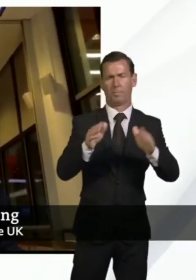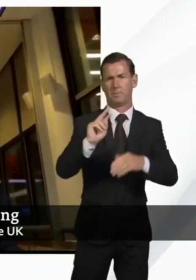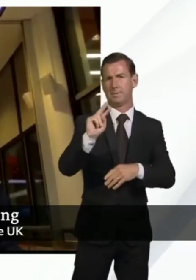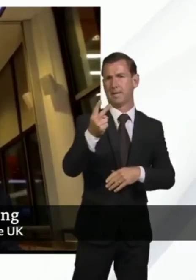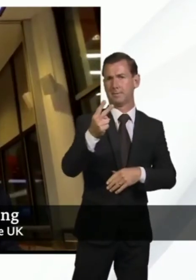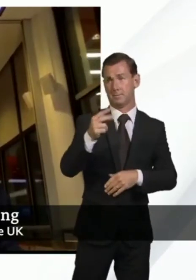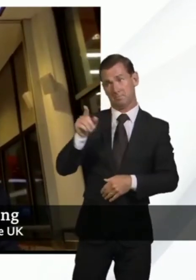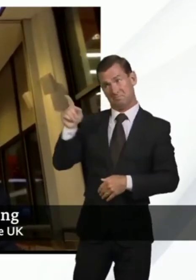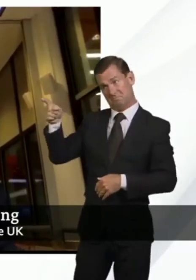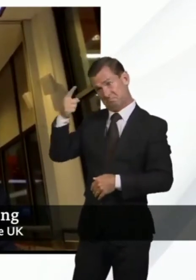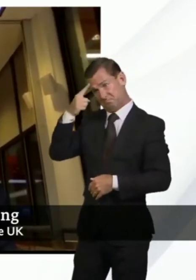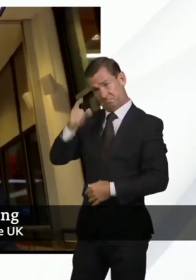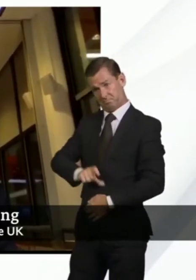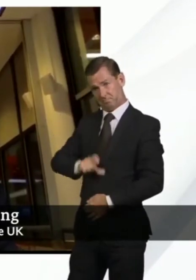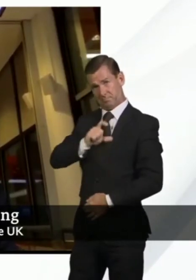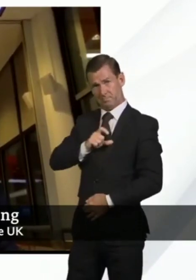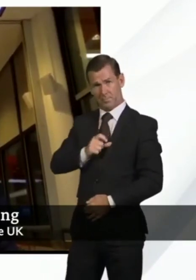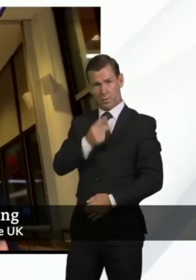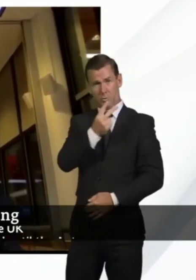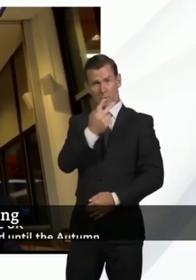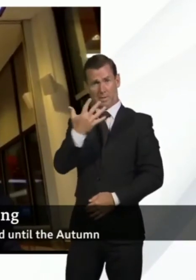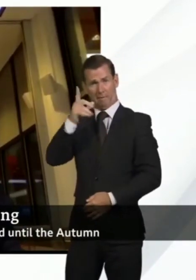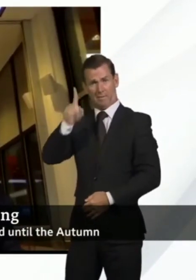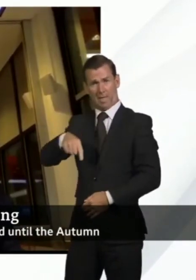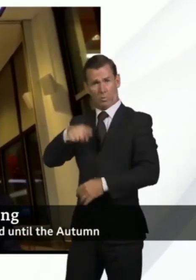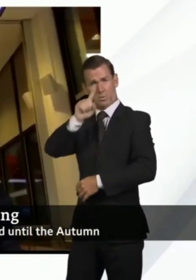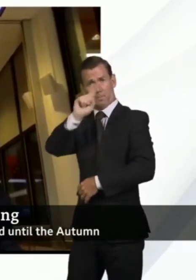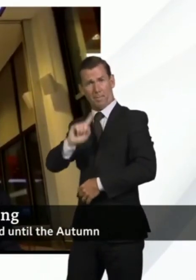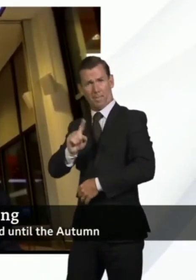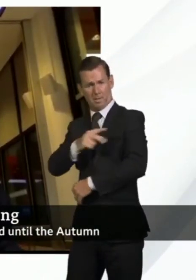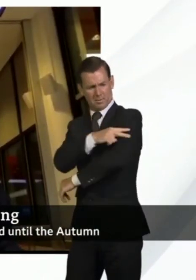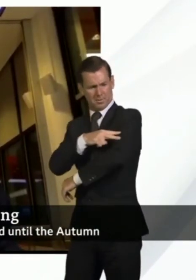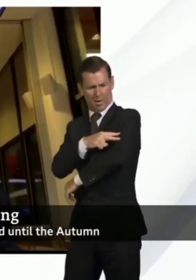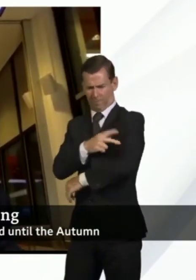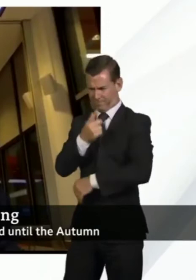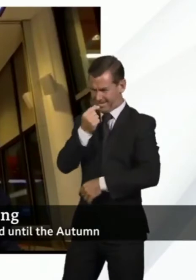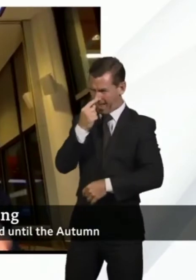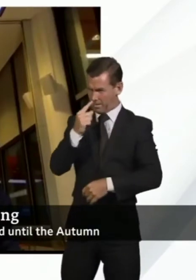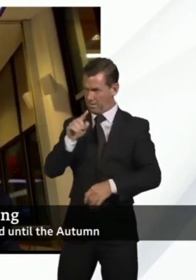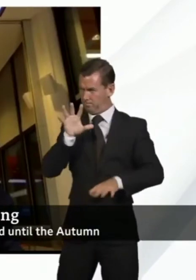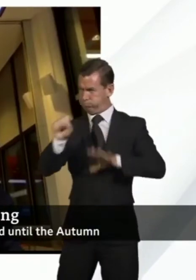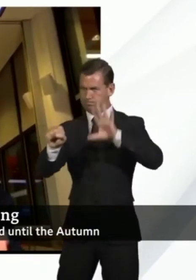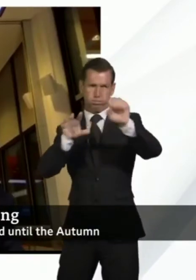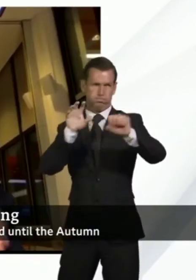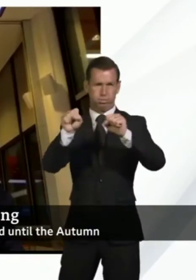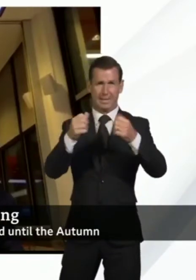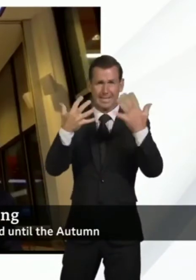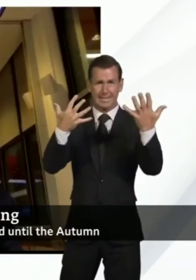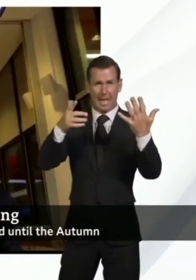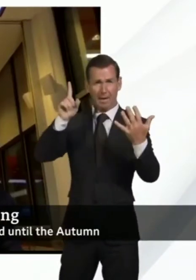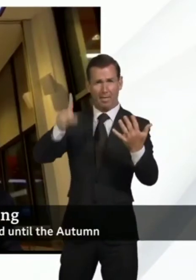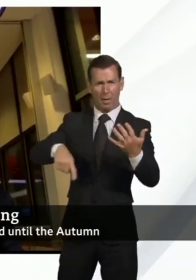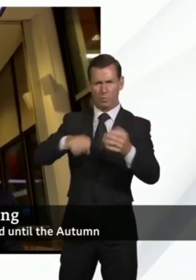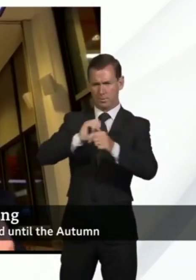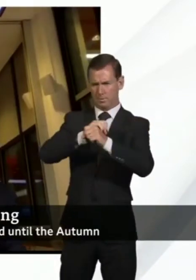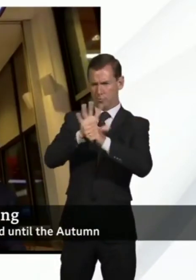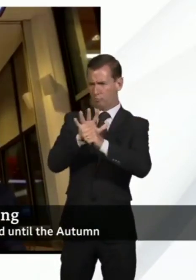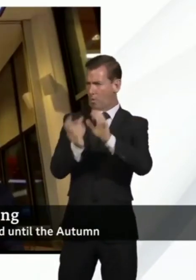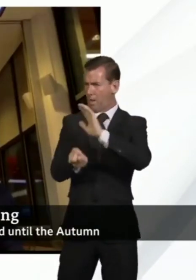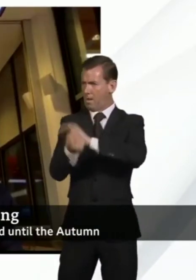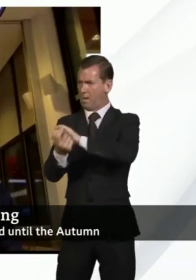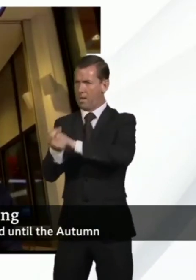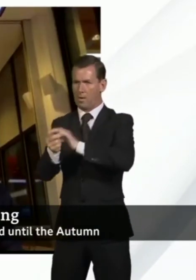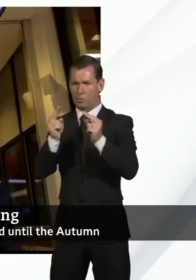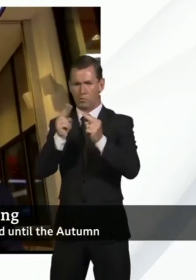,000 trackers who will be able to track 10,000 cases a day, and yes, that is four times the number of